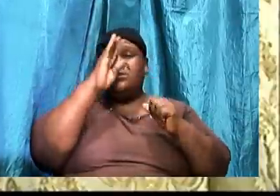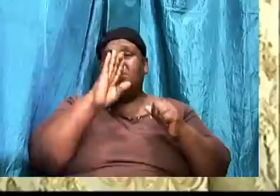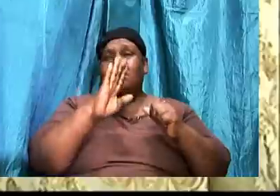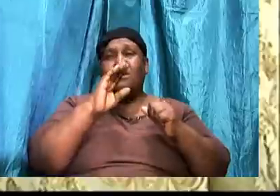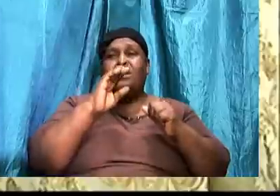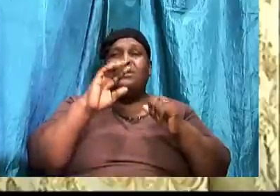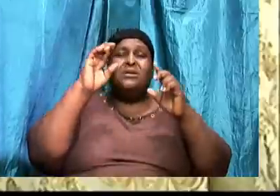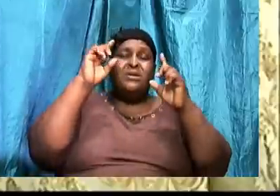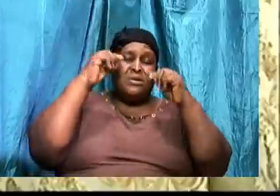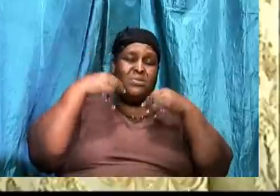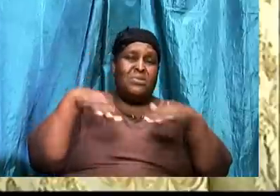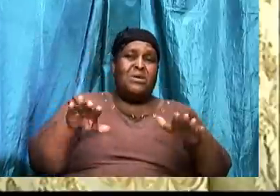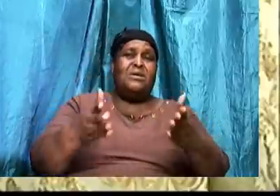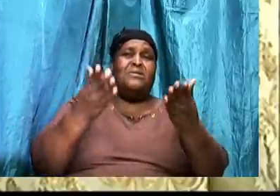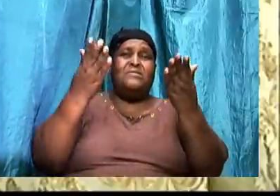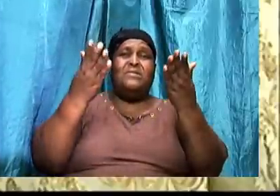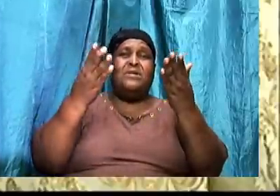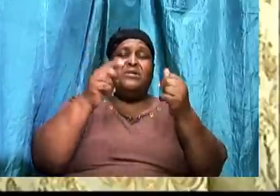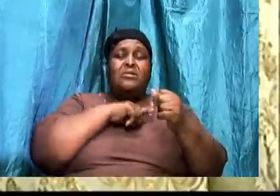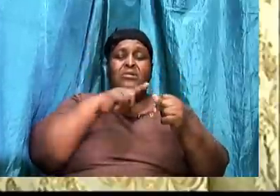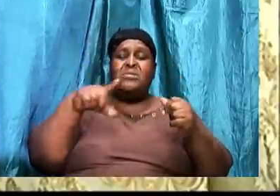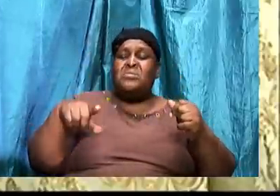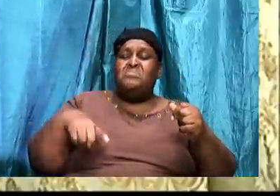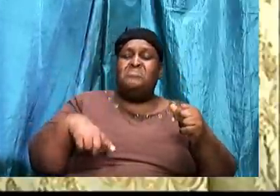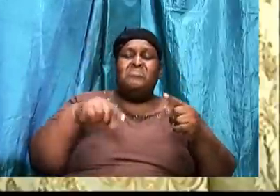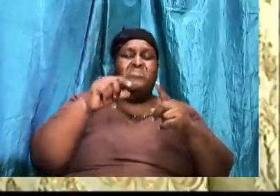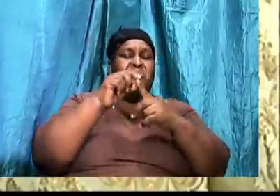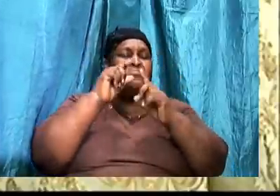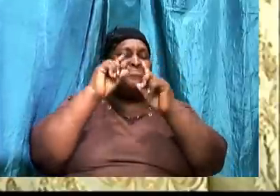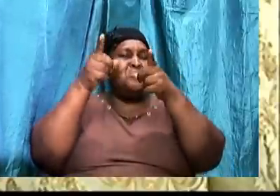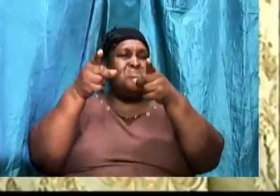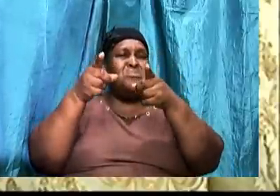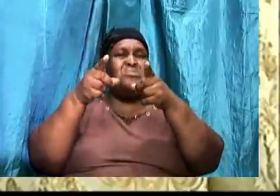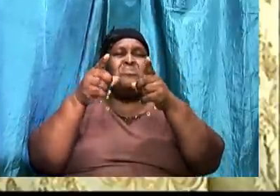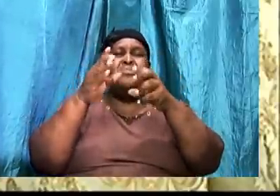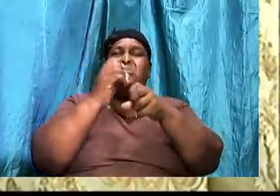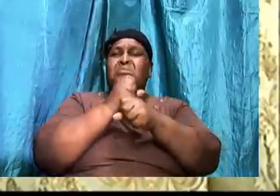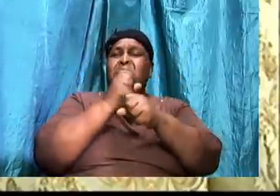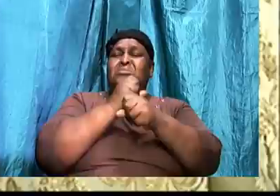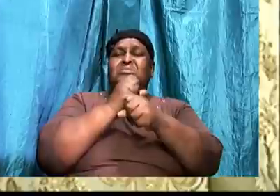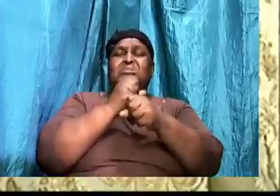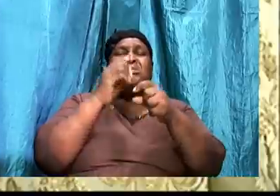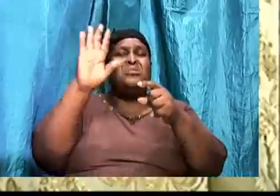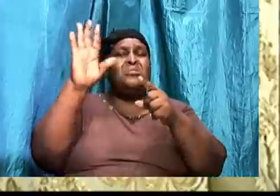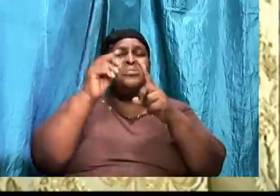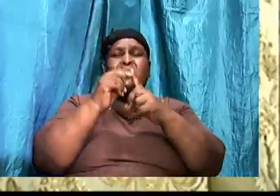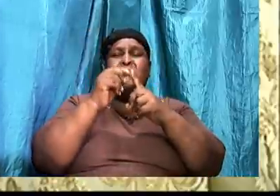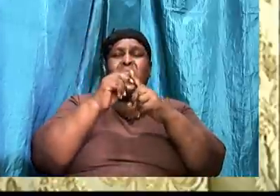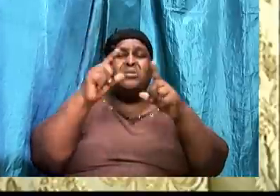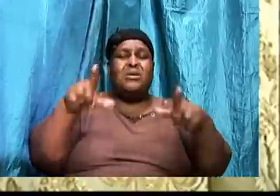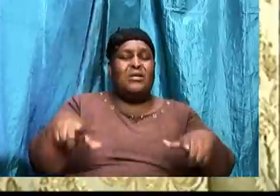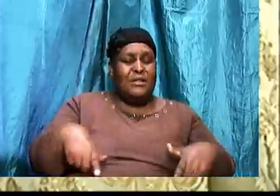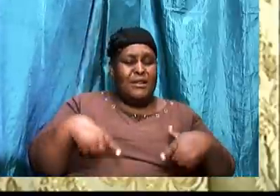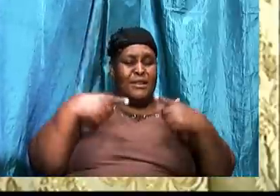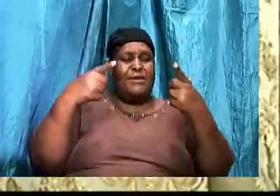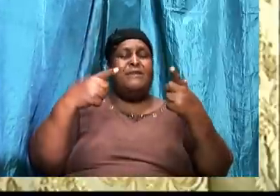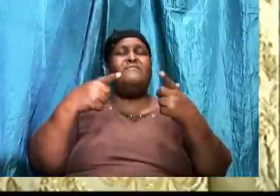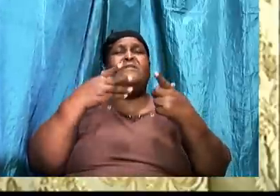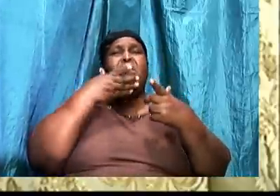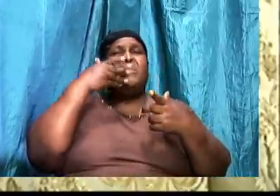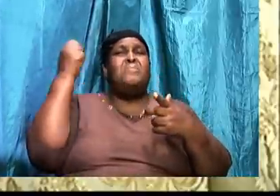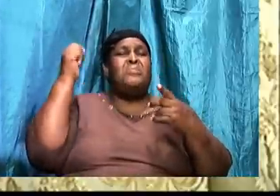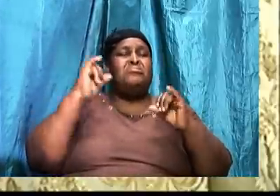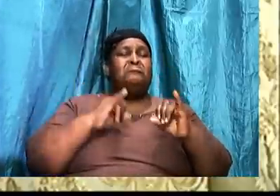edify and that, Lord, these words as they go forth, that we will take them and apply them to our lives, that we might be better